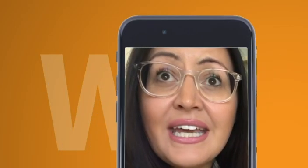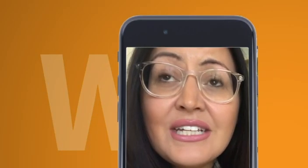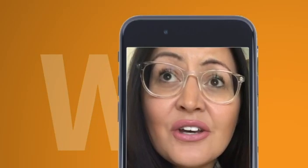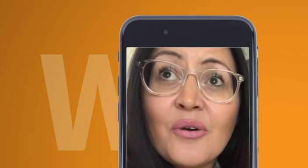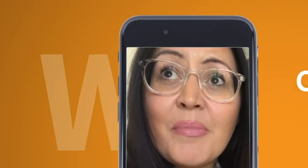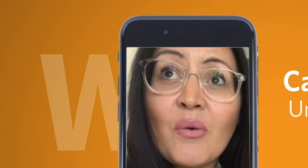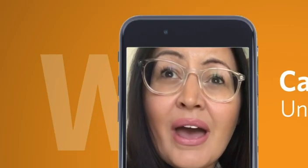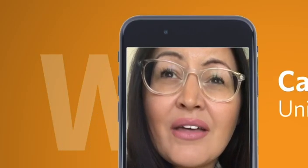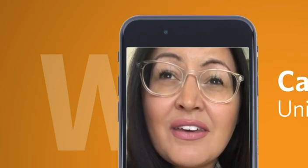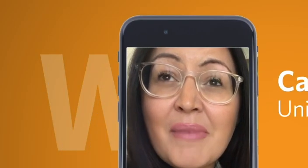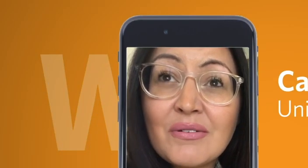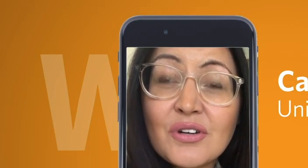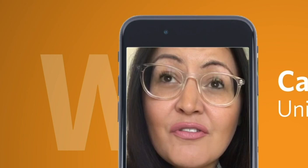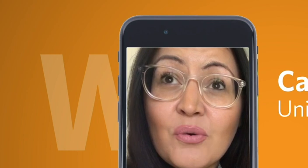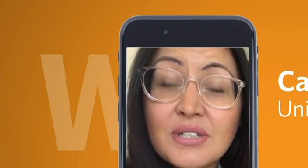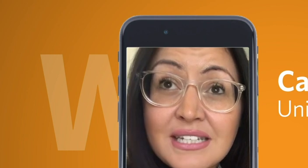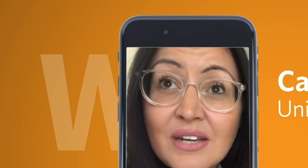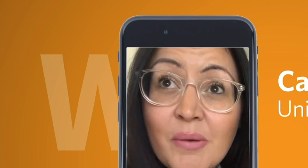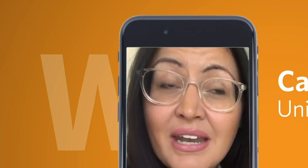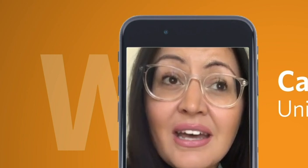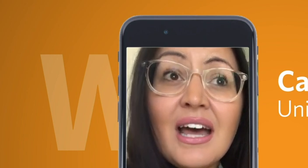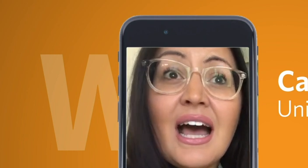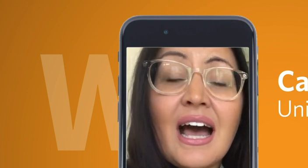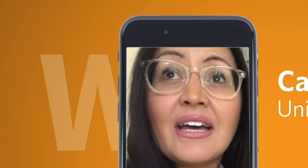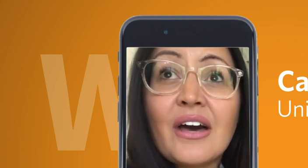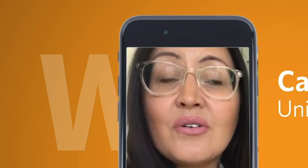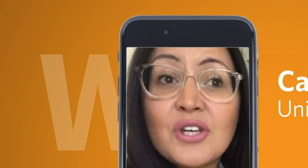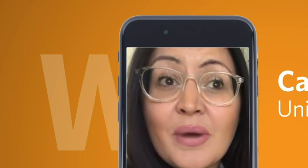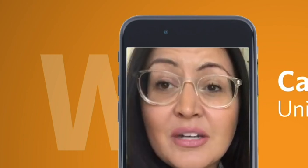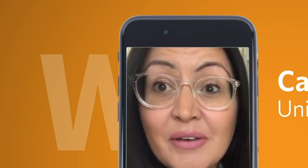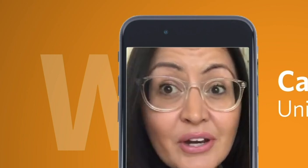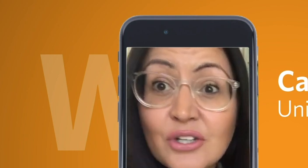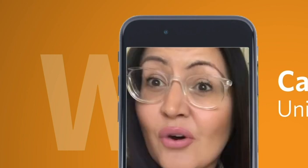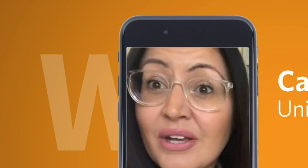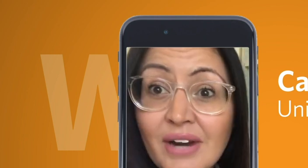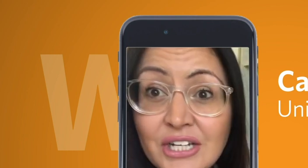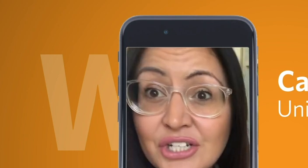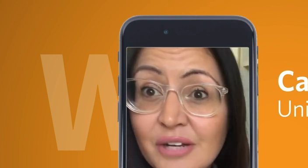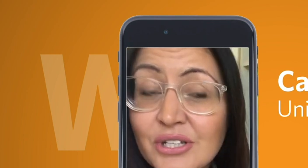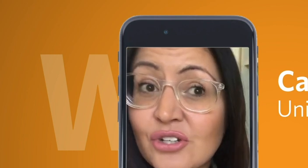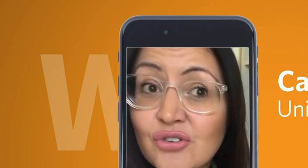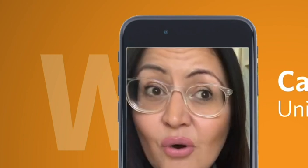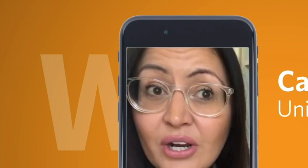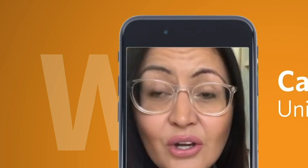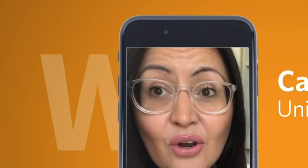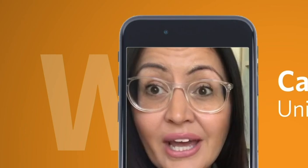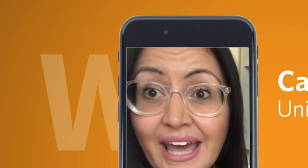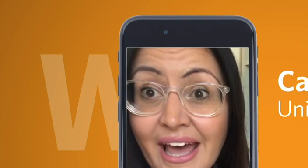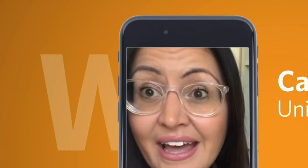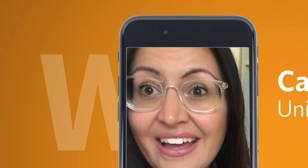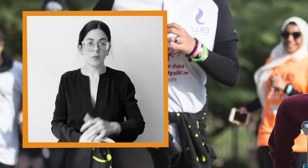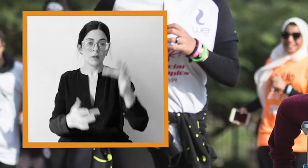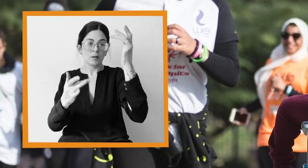We need to be aware of the amount of autistic women and girls who end up in very controlling relationships. Control can look